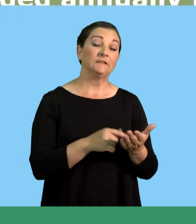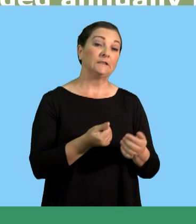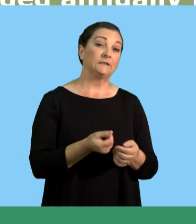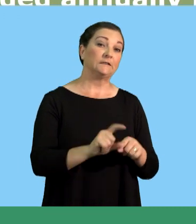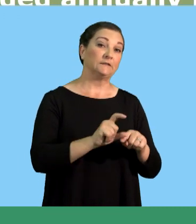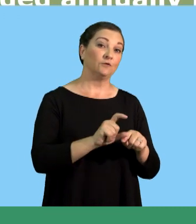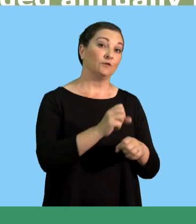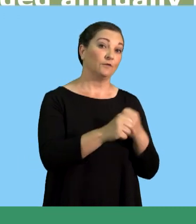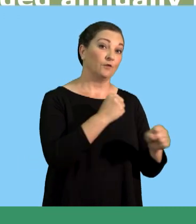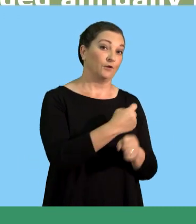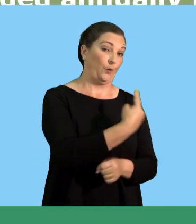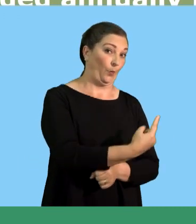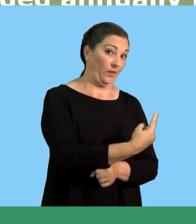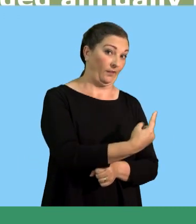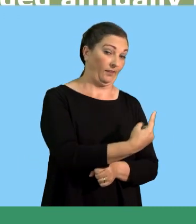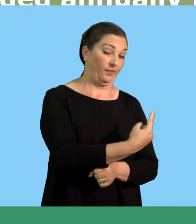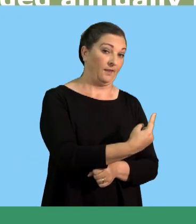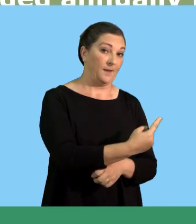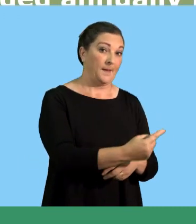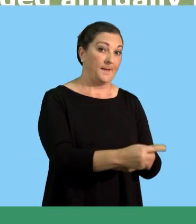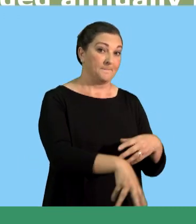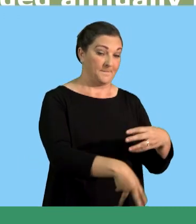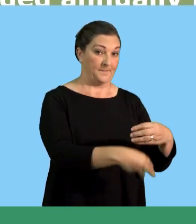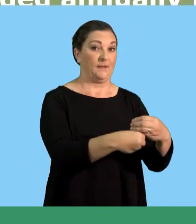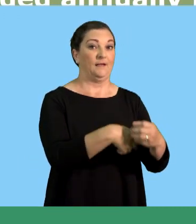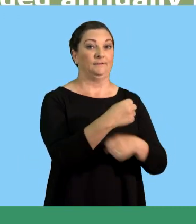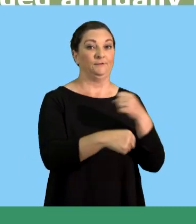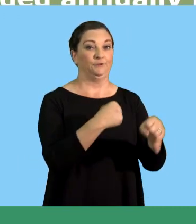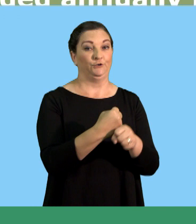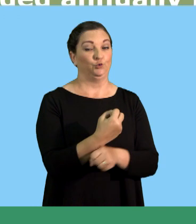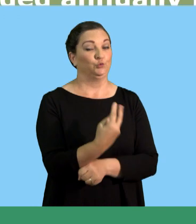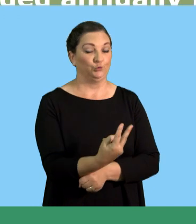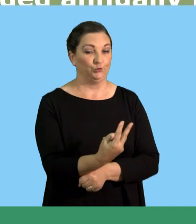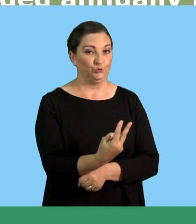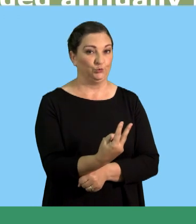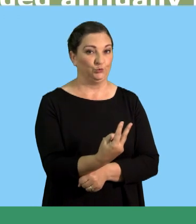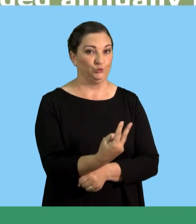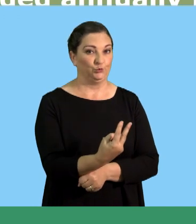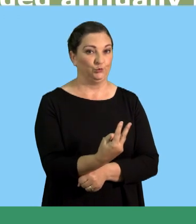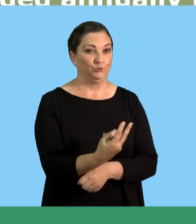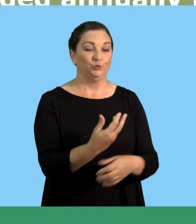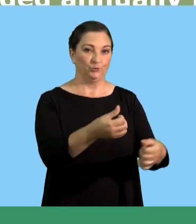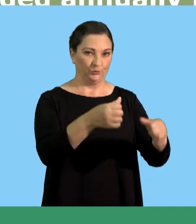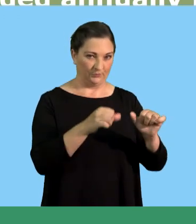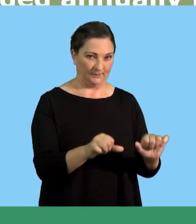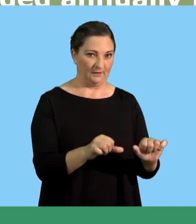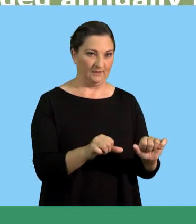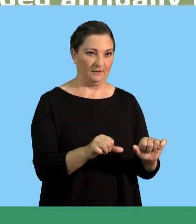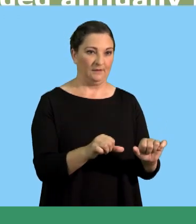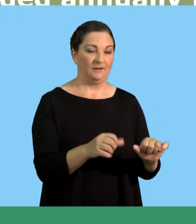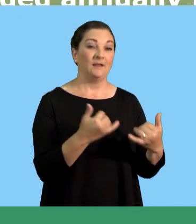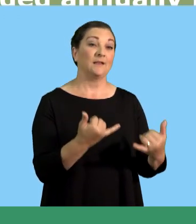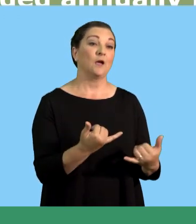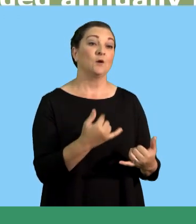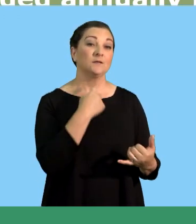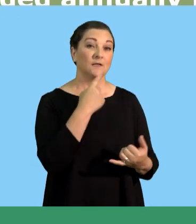Then, interest for year one plus interest for year two. That